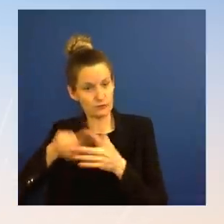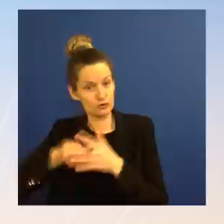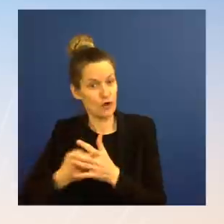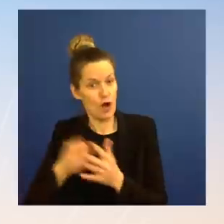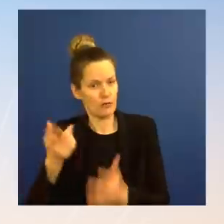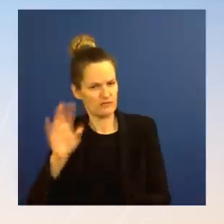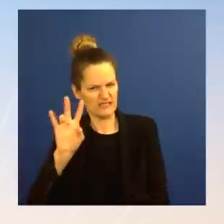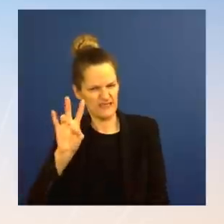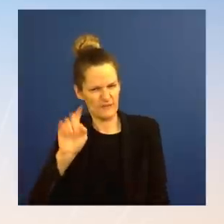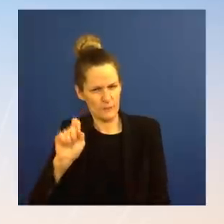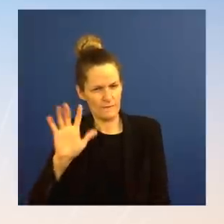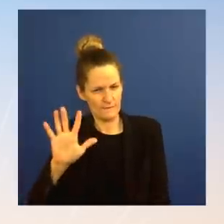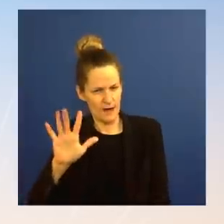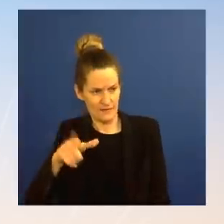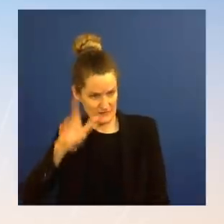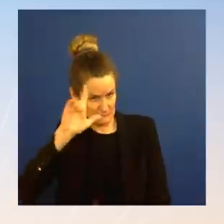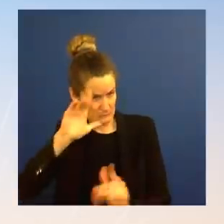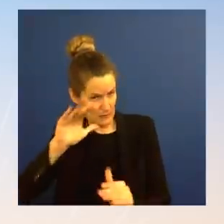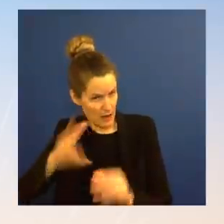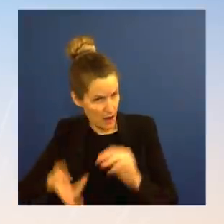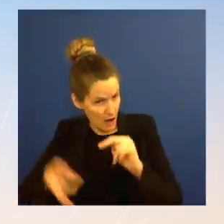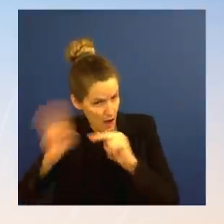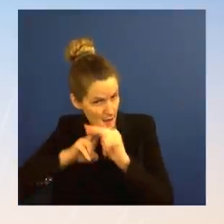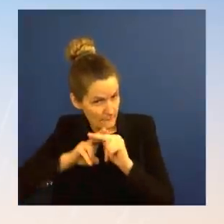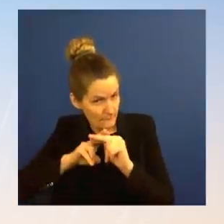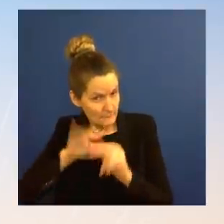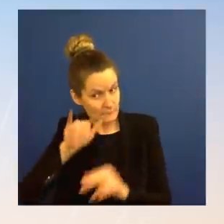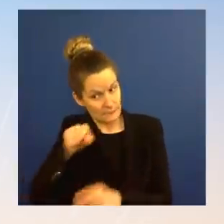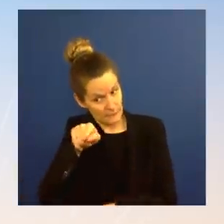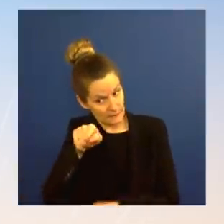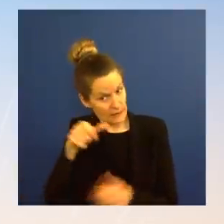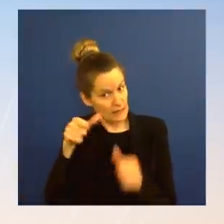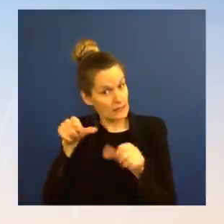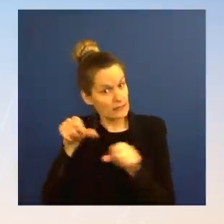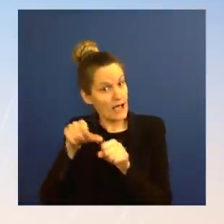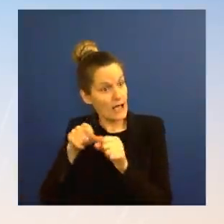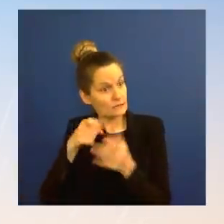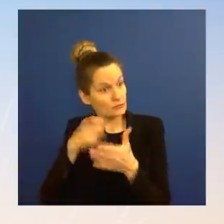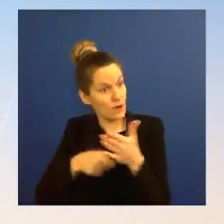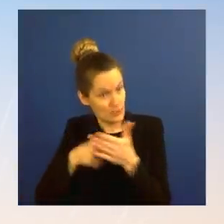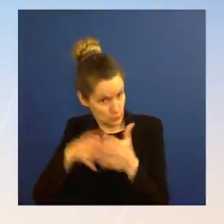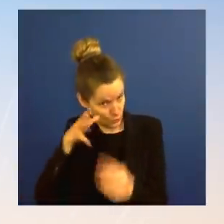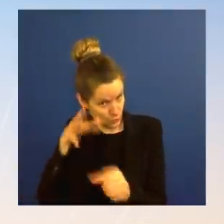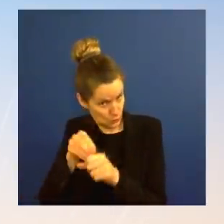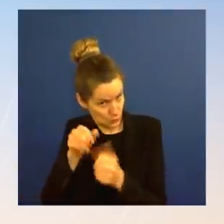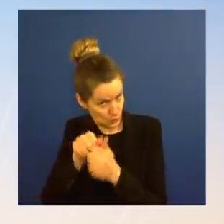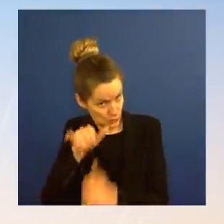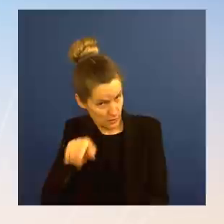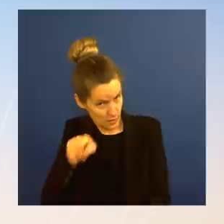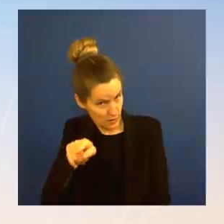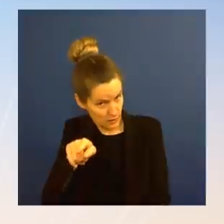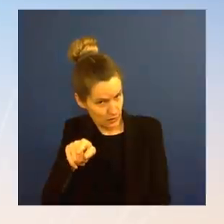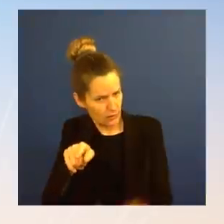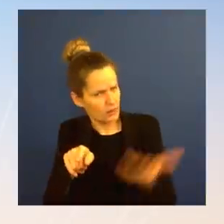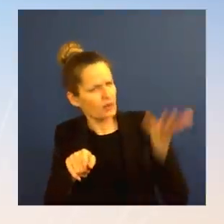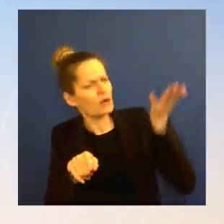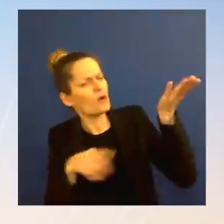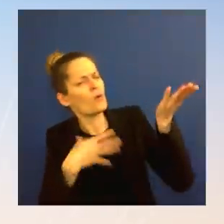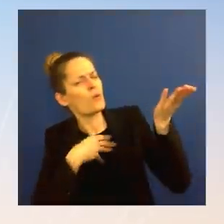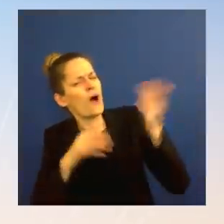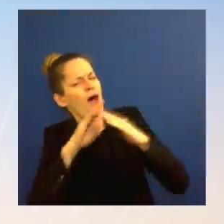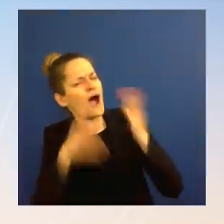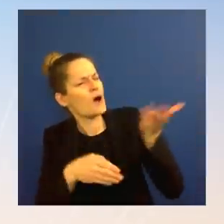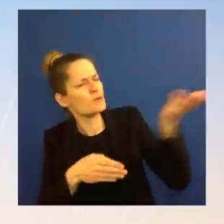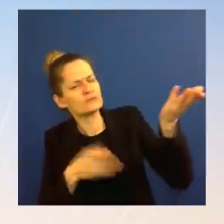specifically the administration has done, they've been working on, that has worked to bring down inflation. Ms. Well, I would say